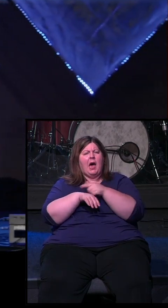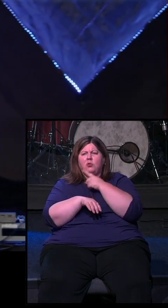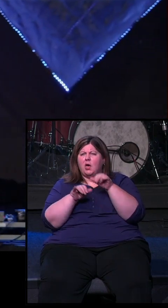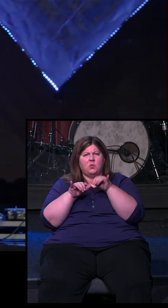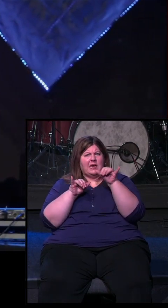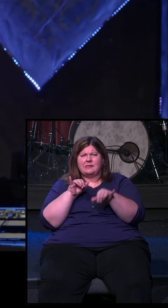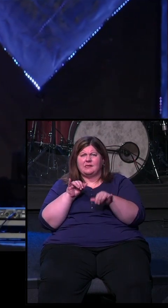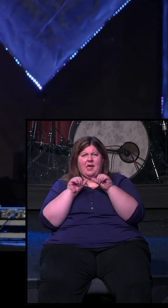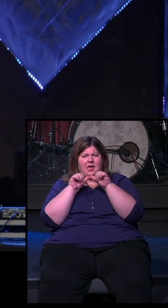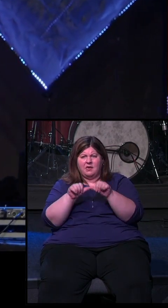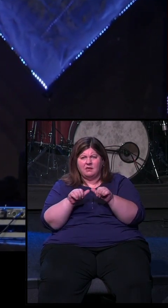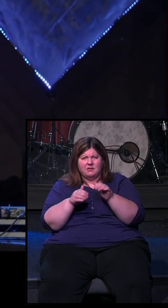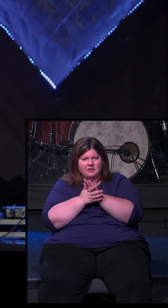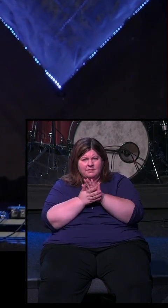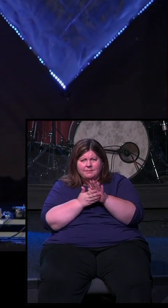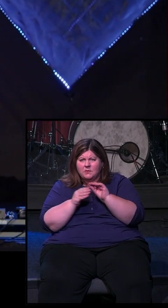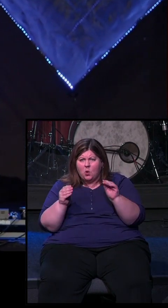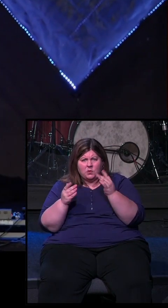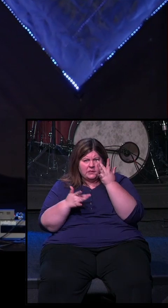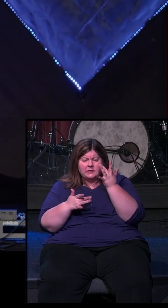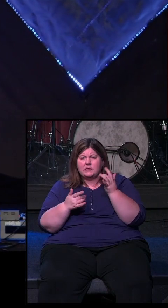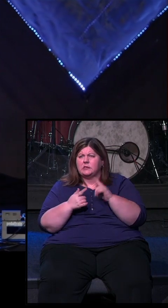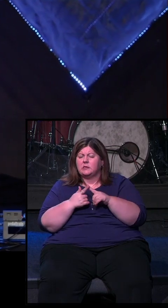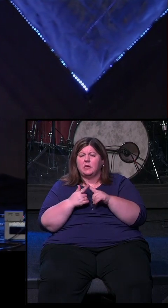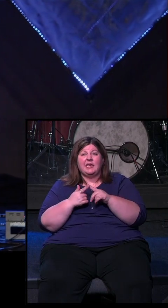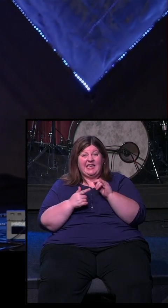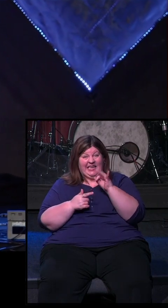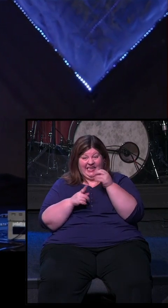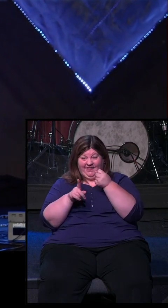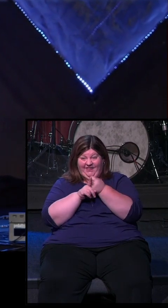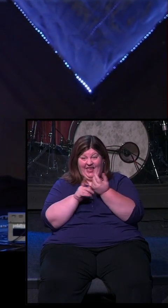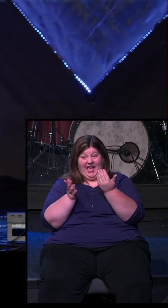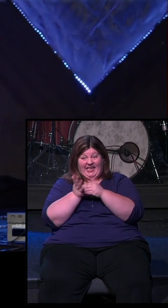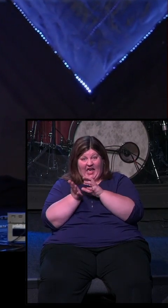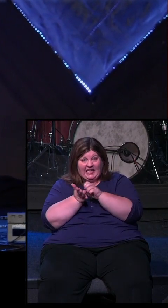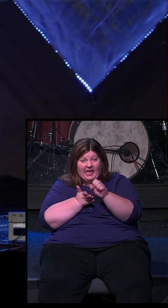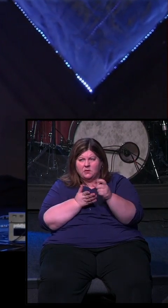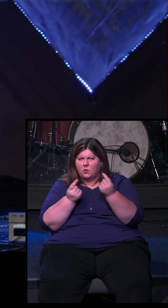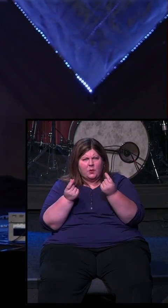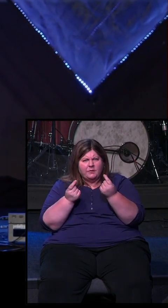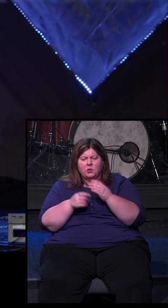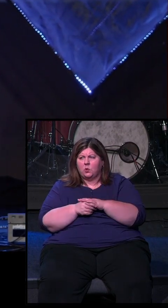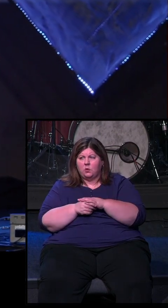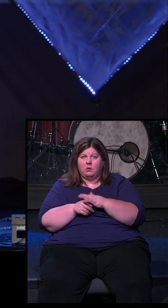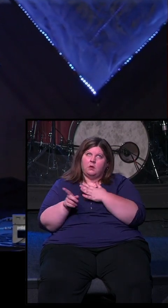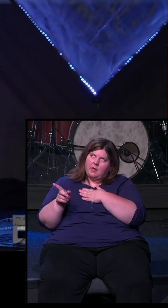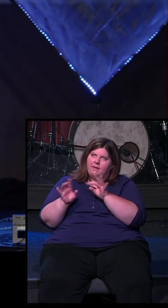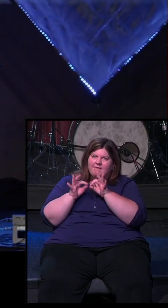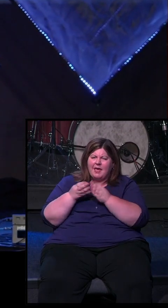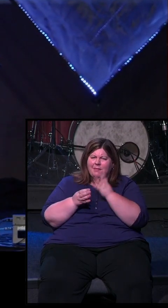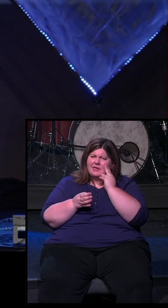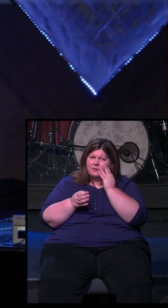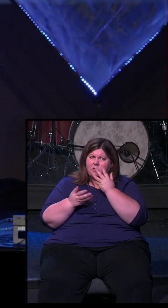I would love clarity on. What's the next round of treatment going to be like? What am I going to have to go through? Or even more importantly, what's my family going to have to go through